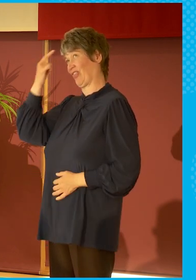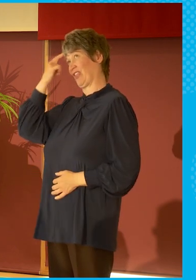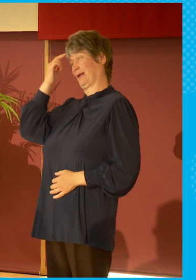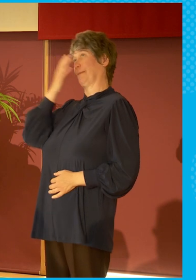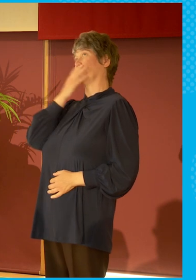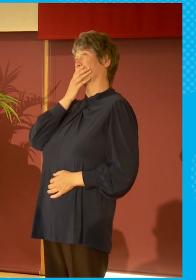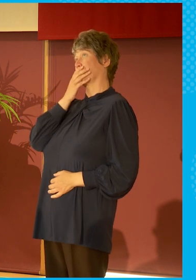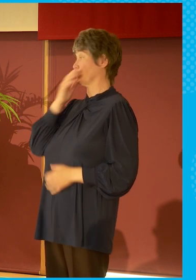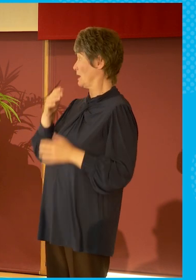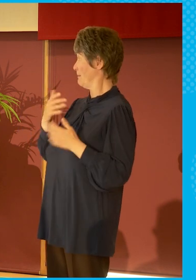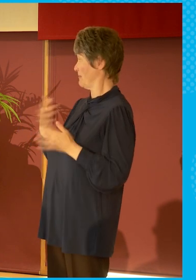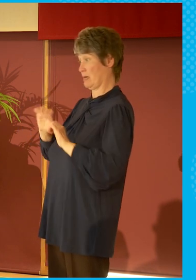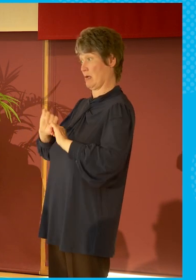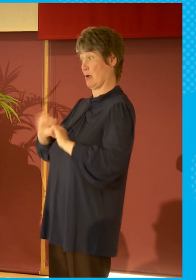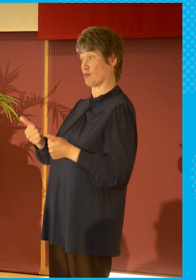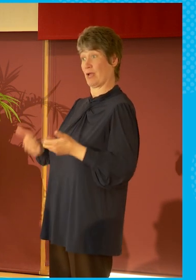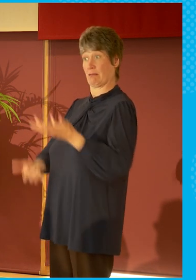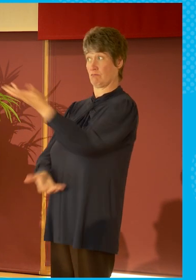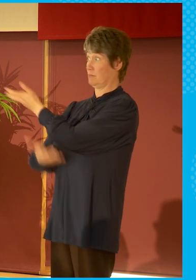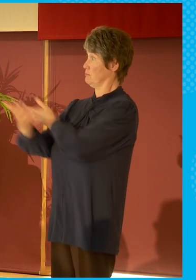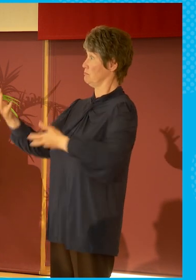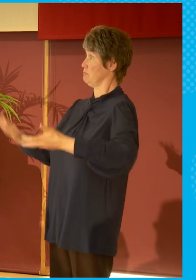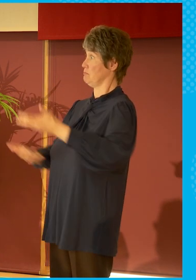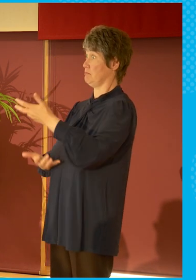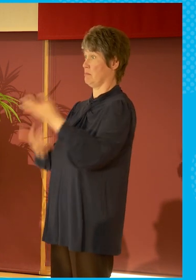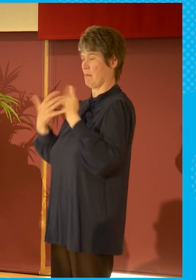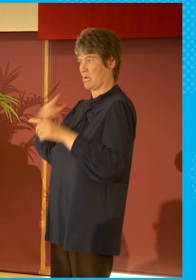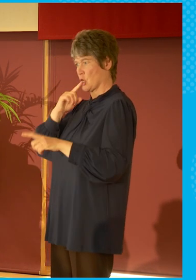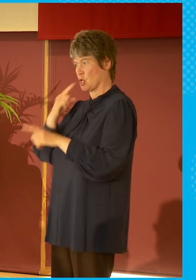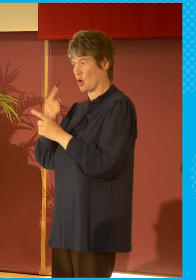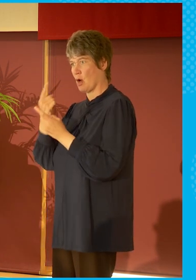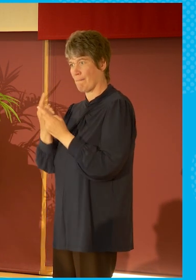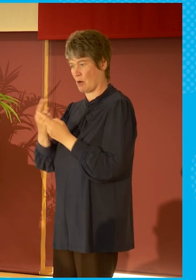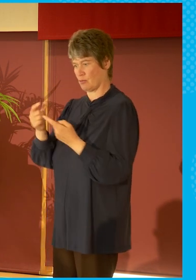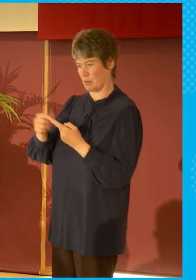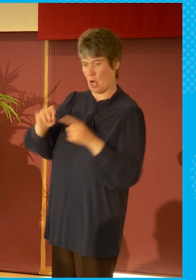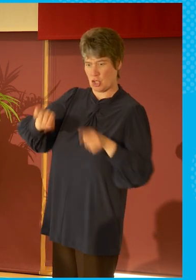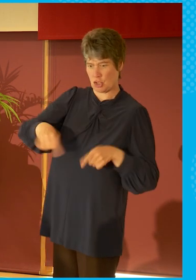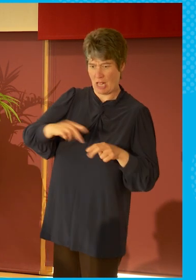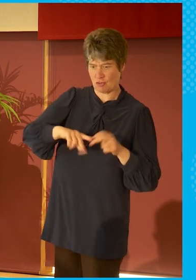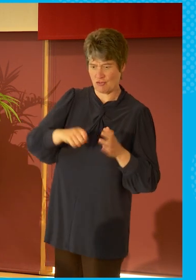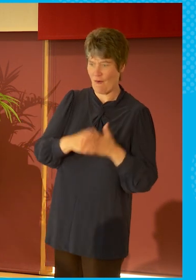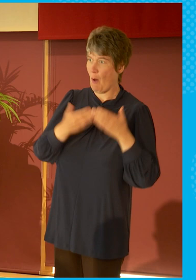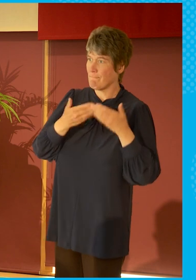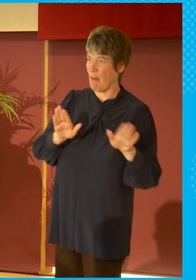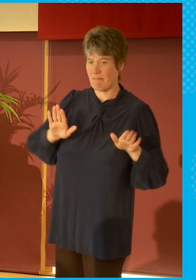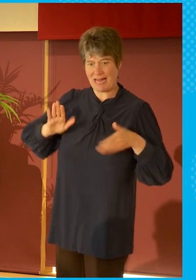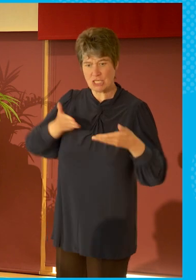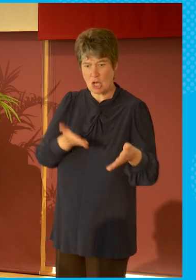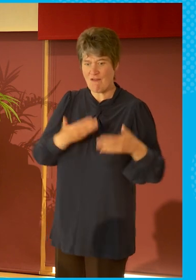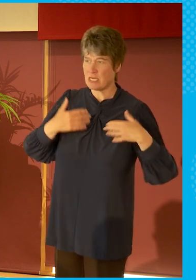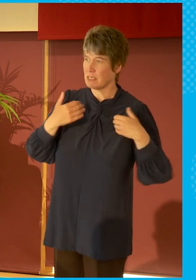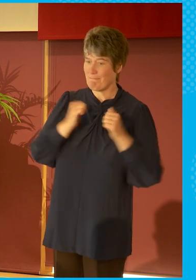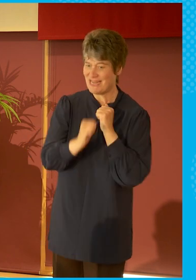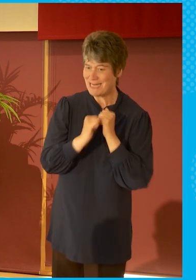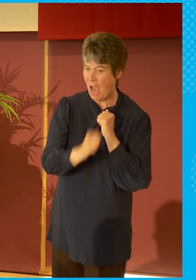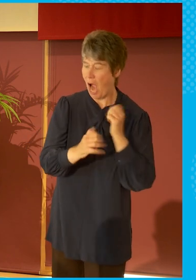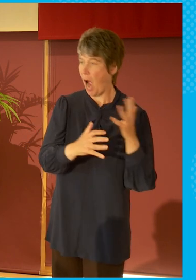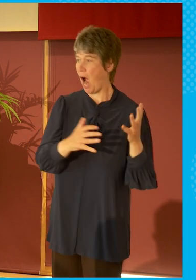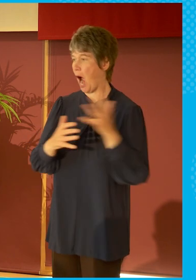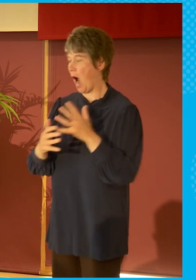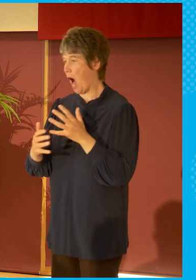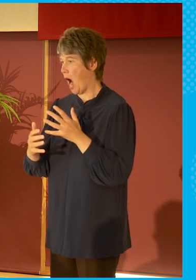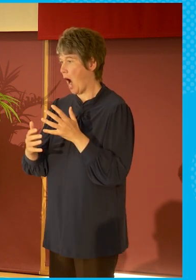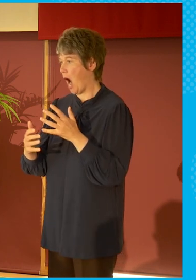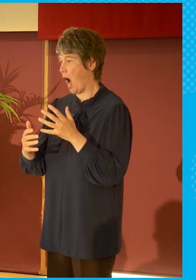great discussion. We've covered so much ground. We've spoke about the challenges for public service media at the moment, for the need to grow the